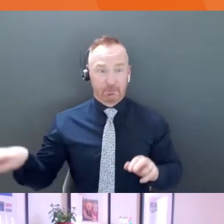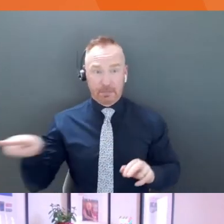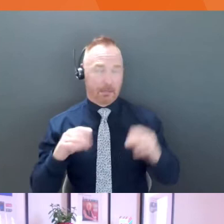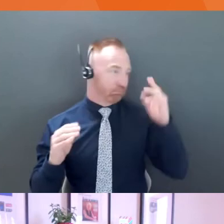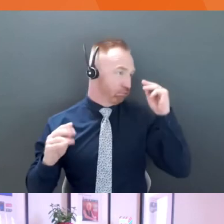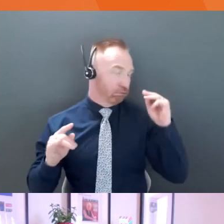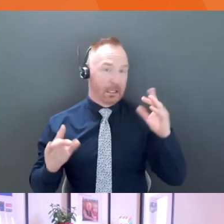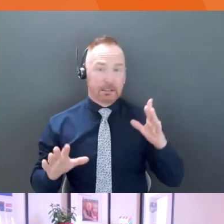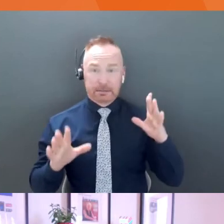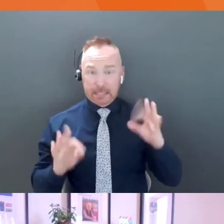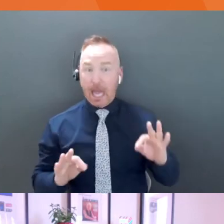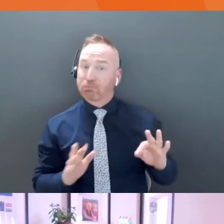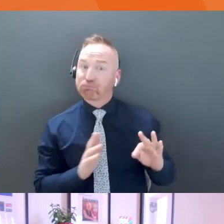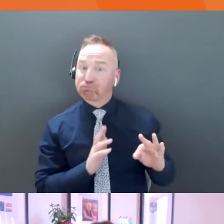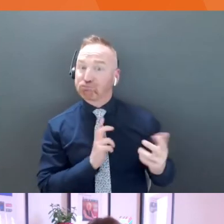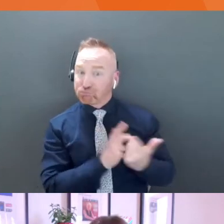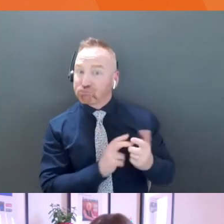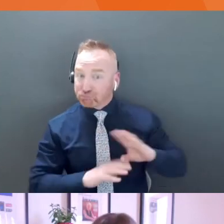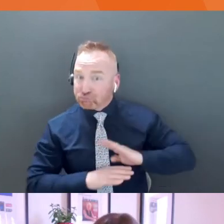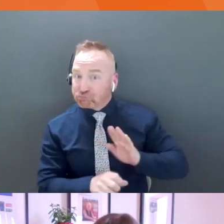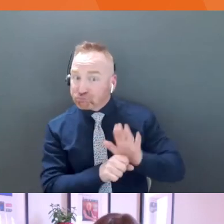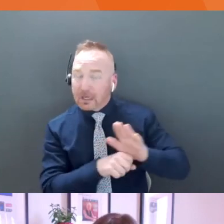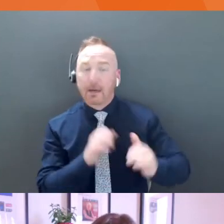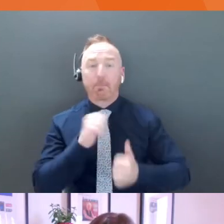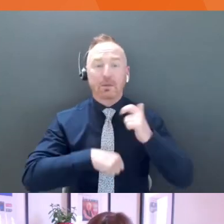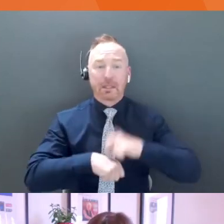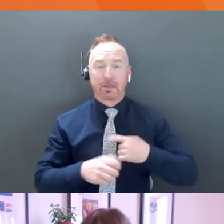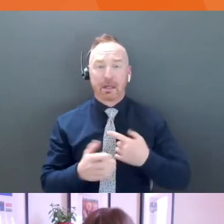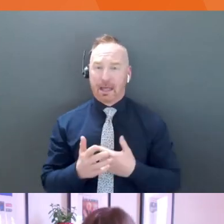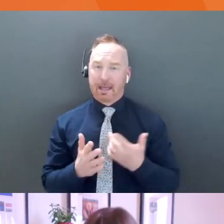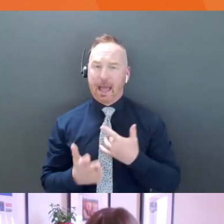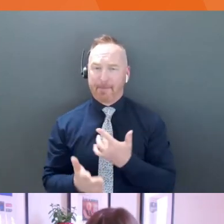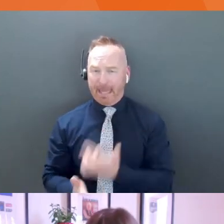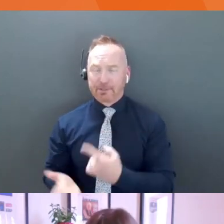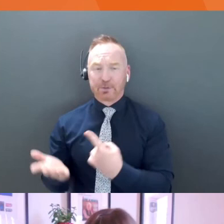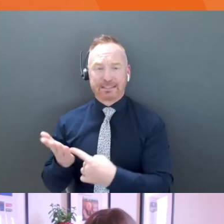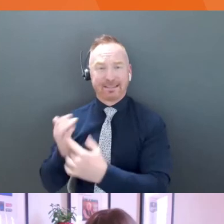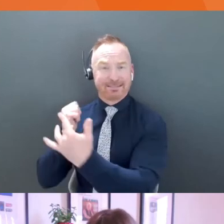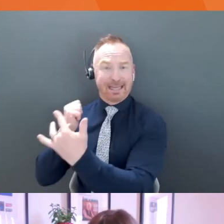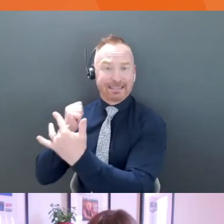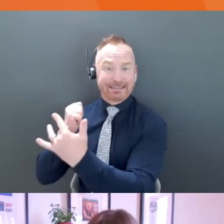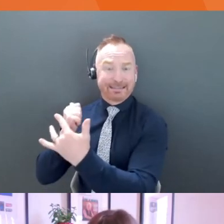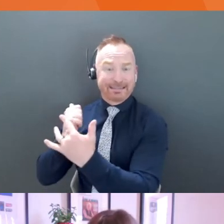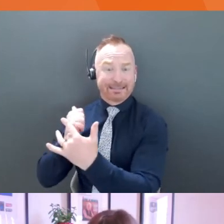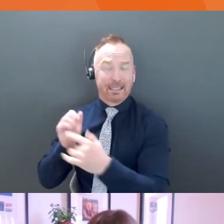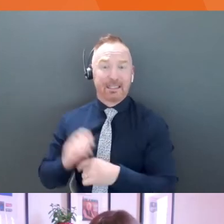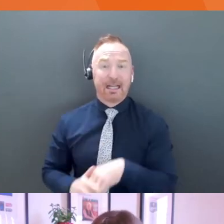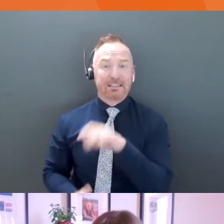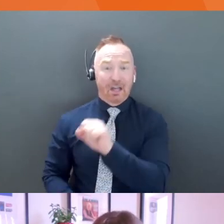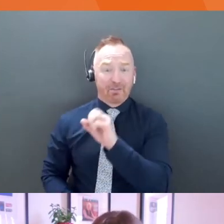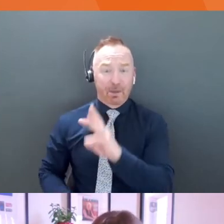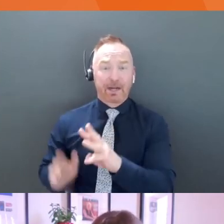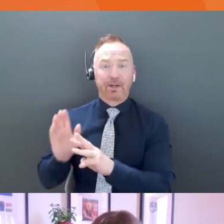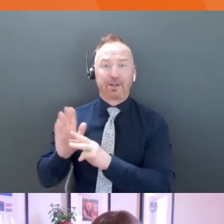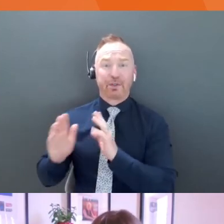Um, because typically bricks and mortar, you I talk a lot about tech and that's because you build one software, you can sell it a million times. It still